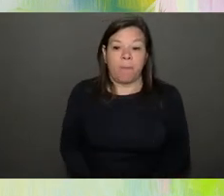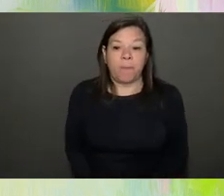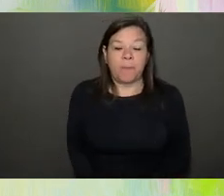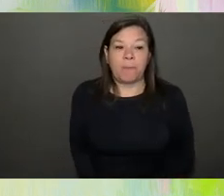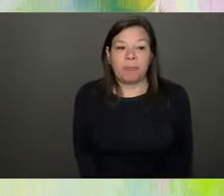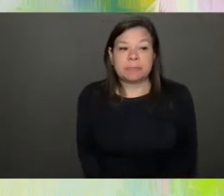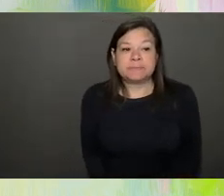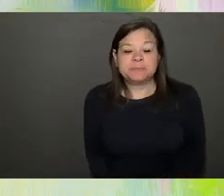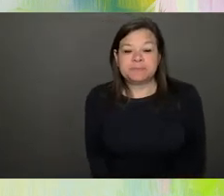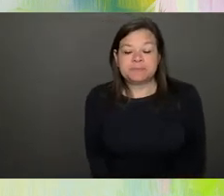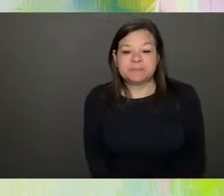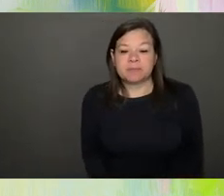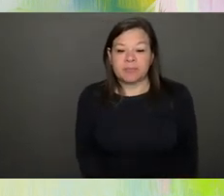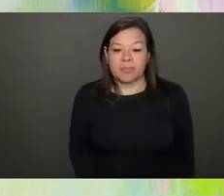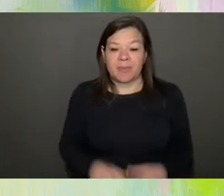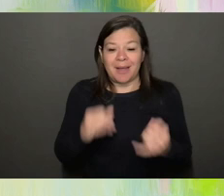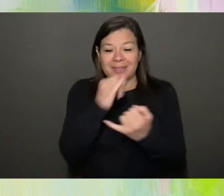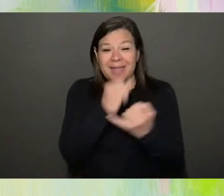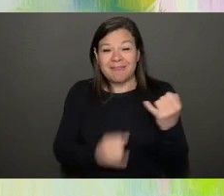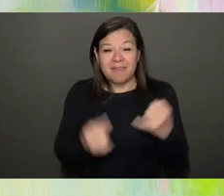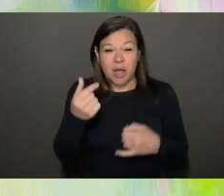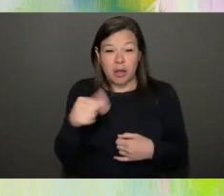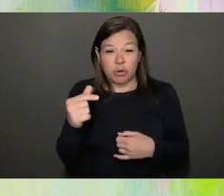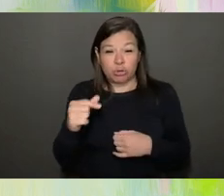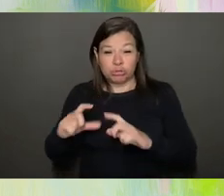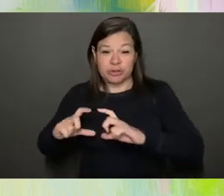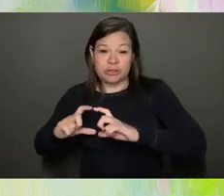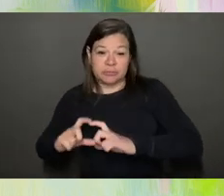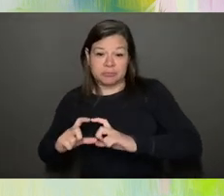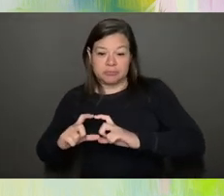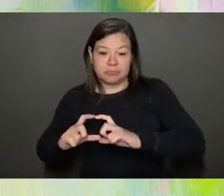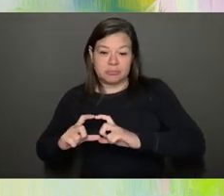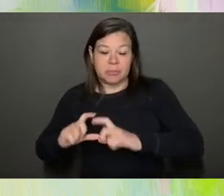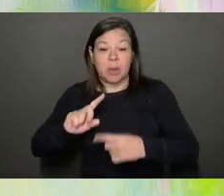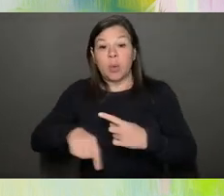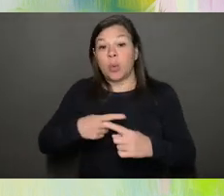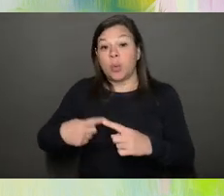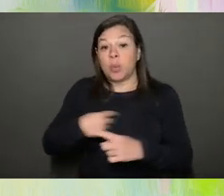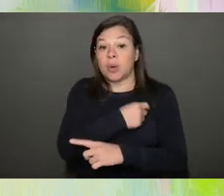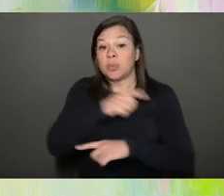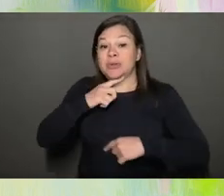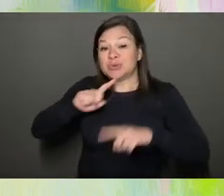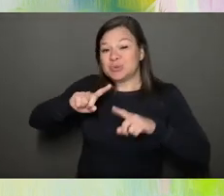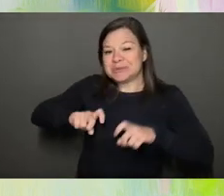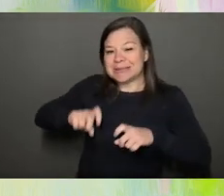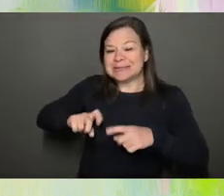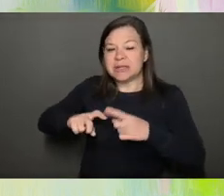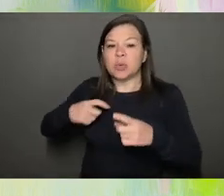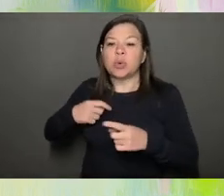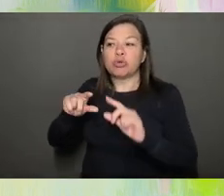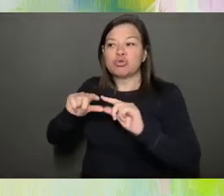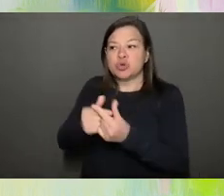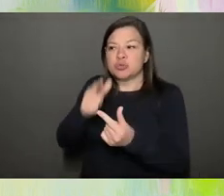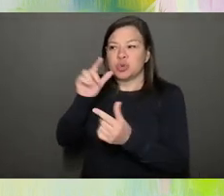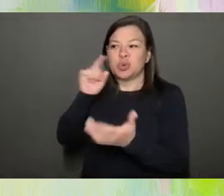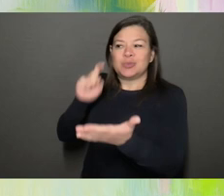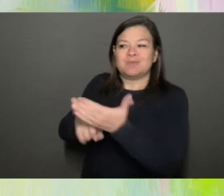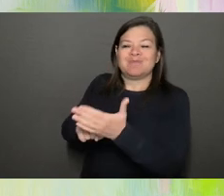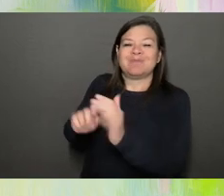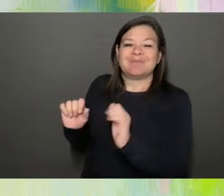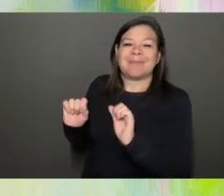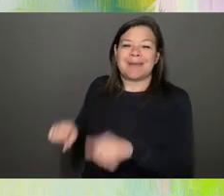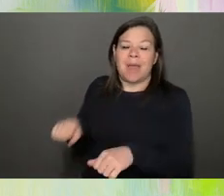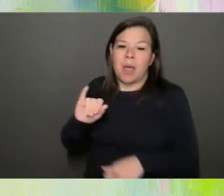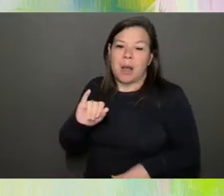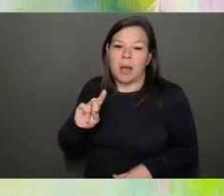last green bubble that I just want to mention is that when we're doing the testing with identifiable groups and even sometimes the testing in